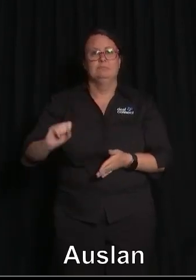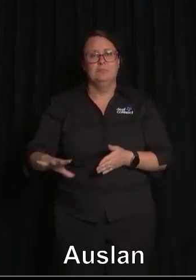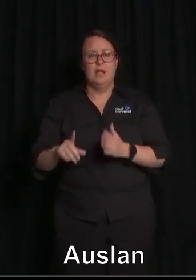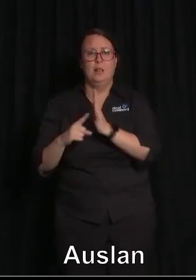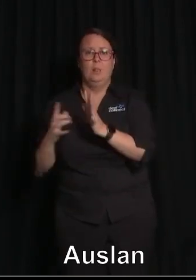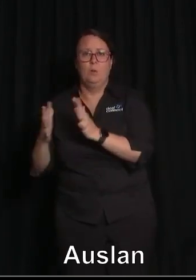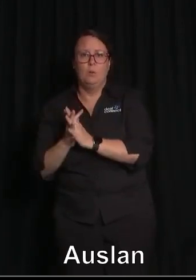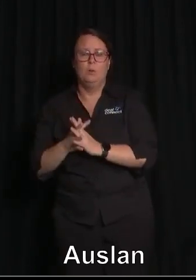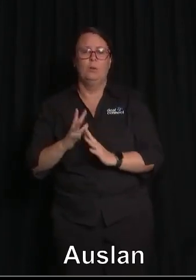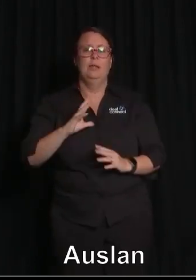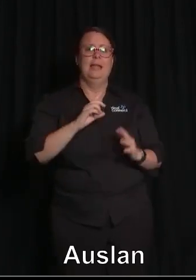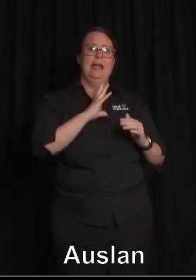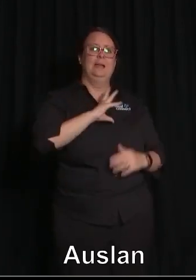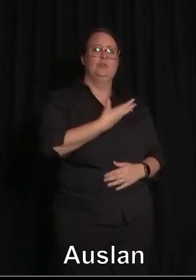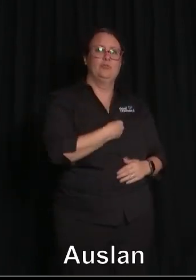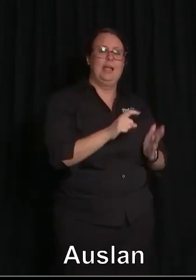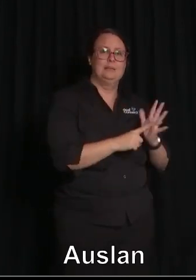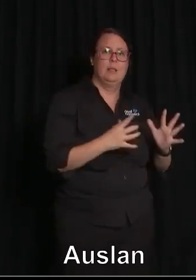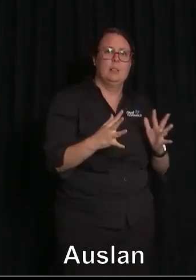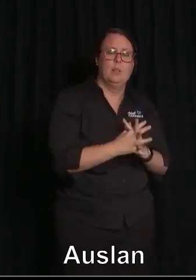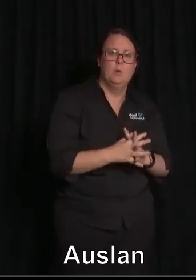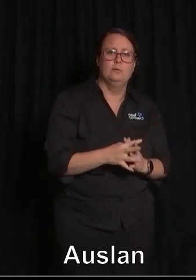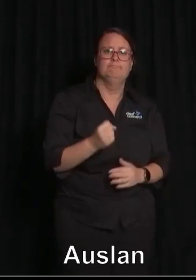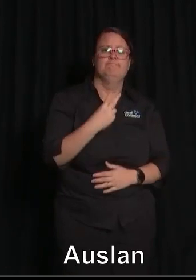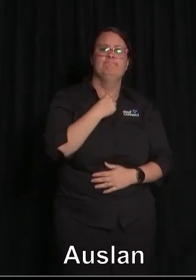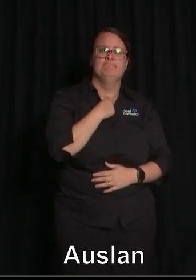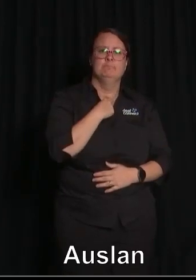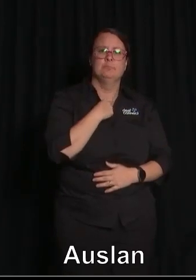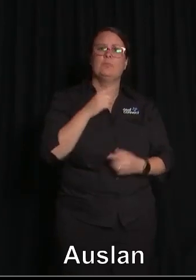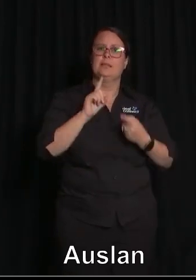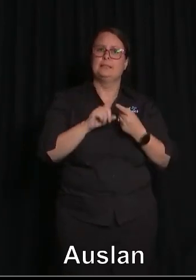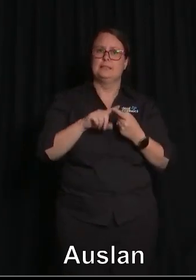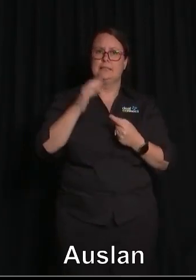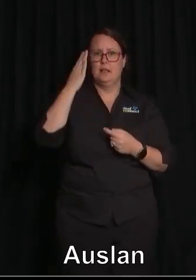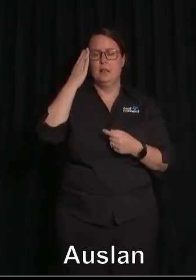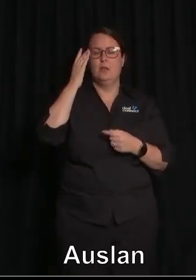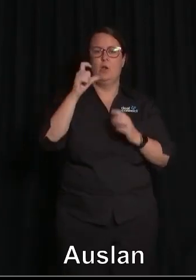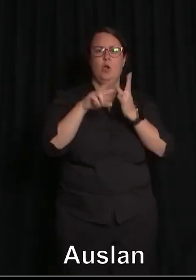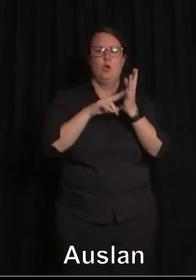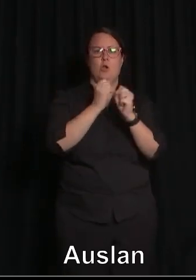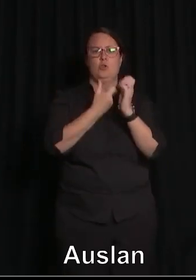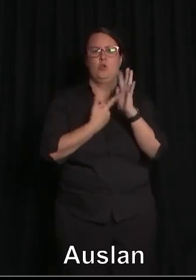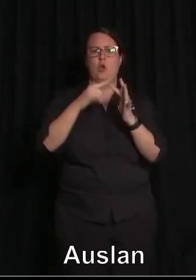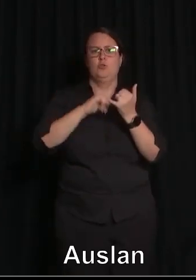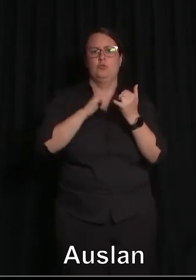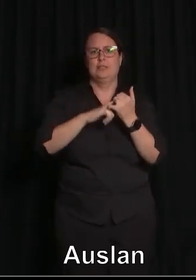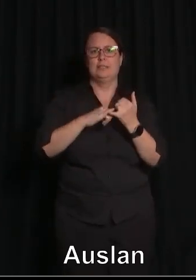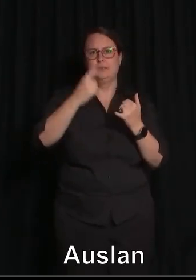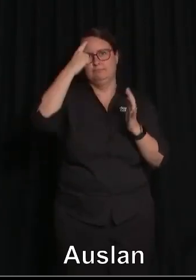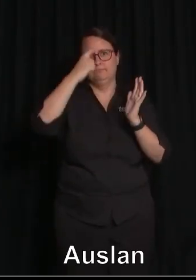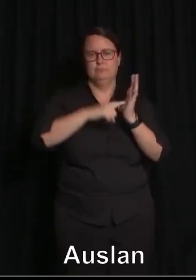legislation, there is a bipartisan commitment in the United States where Congress recently passed the Respect for Marriage Act,